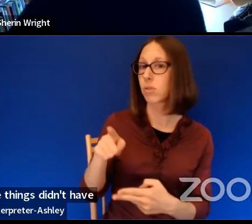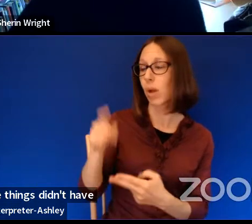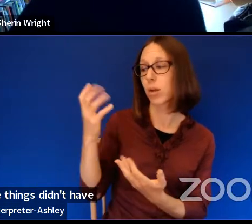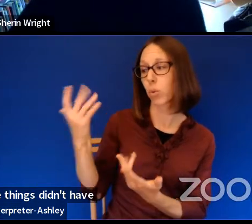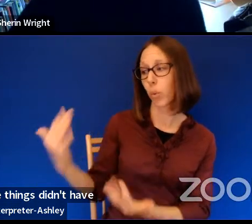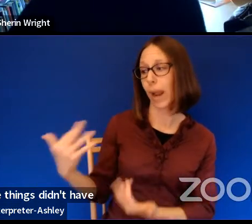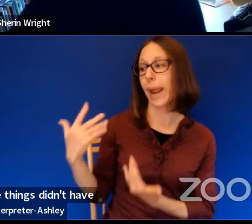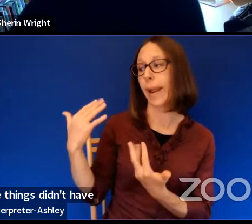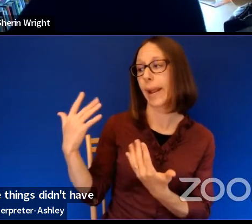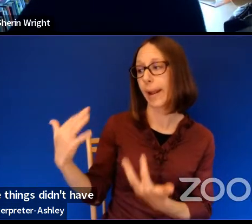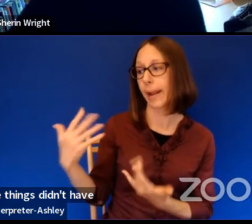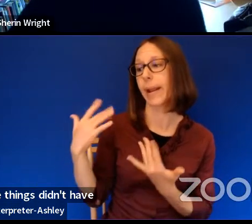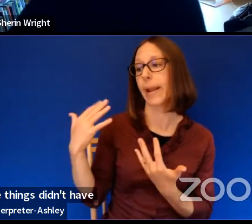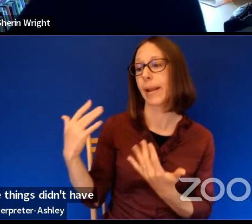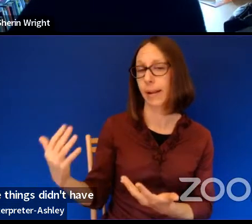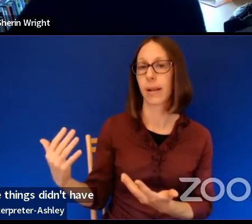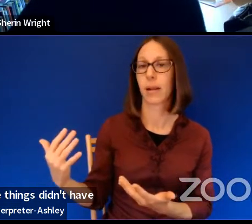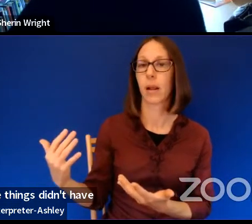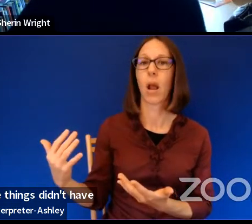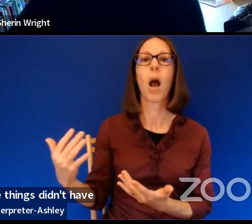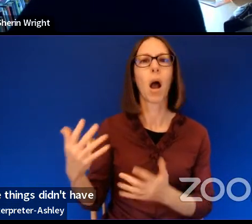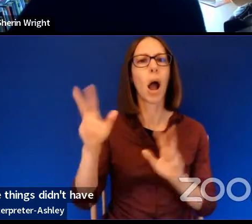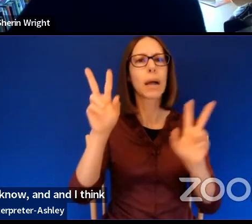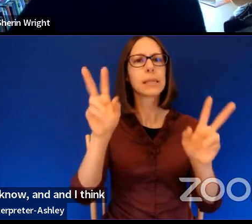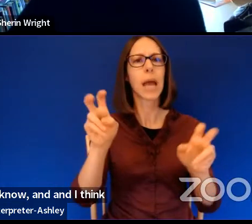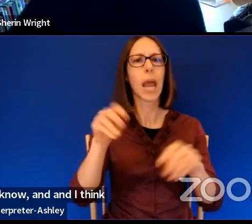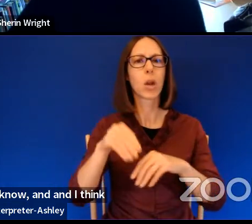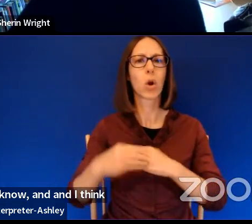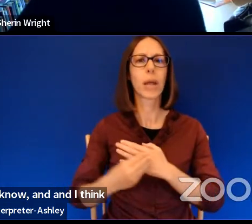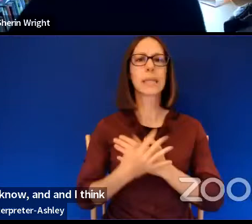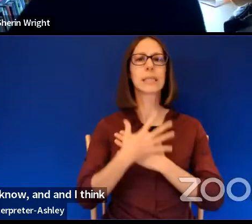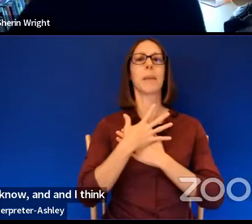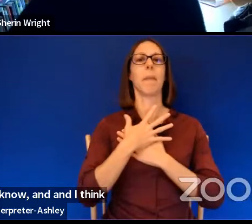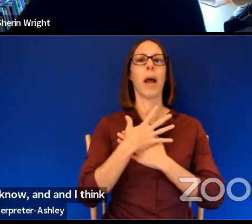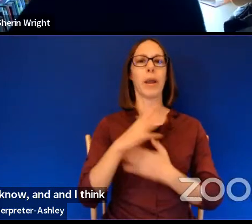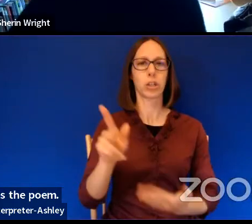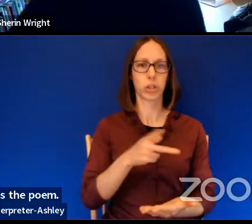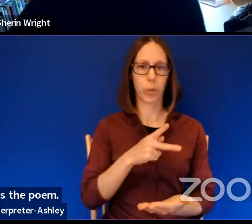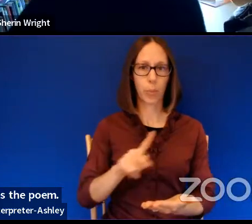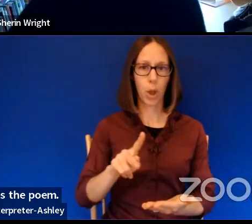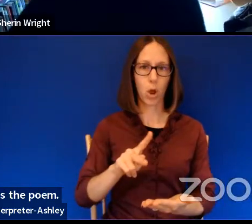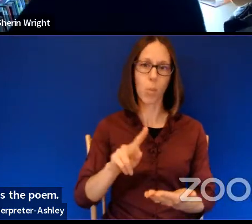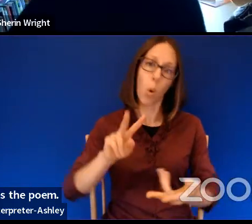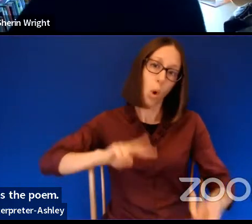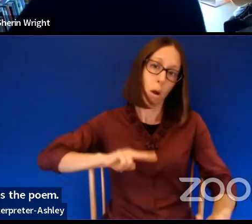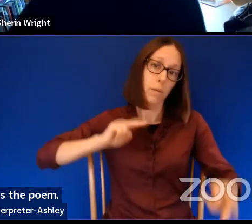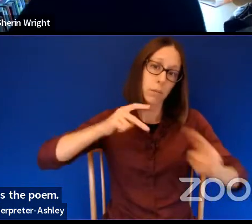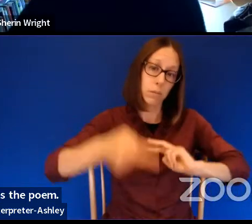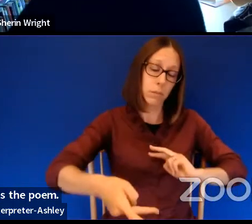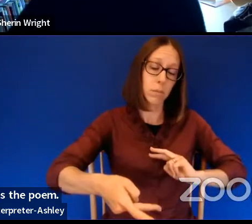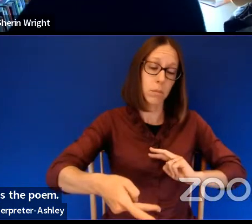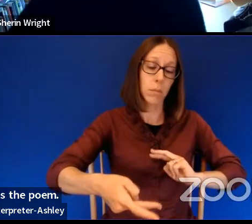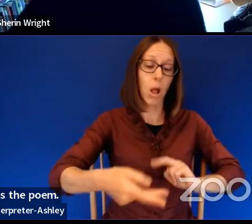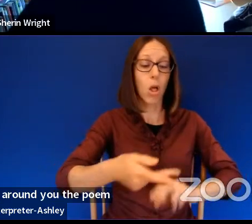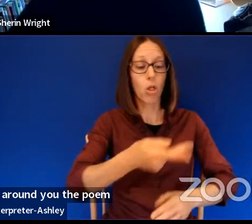and I think sometimes a title inspires the poem and sometimes it's the other way around. The poem really roots around for